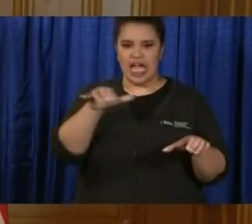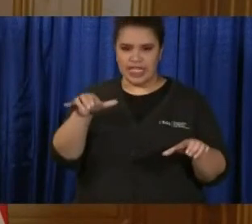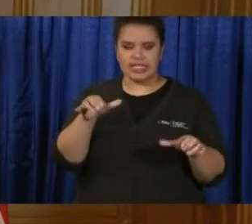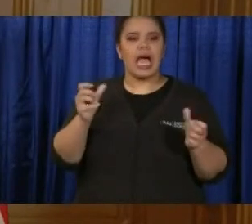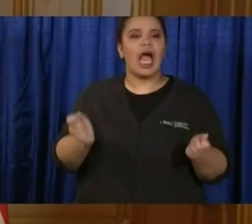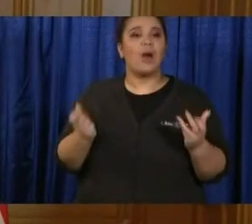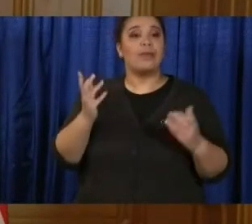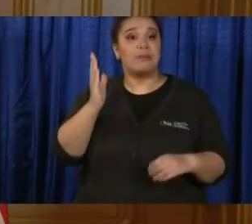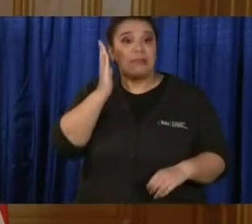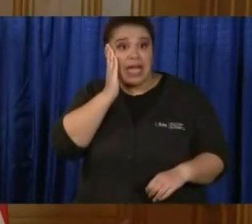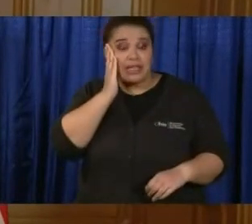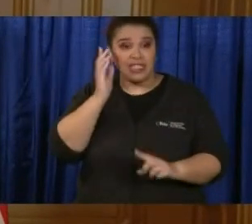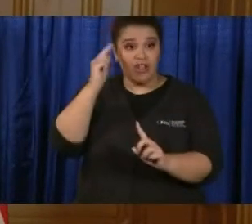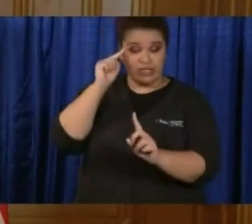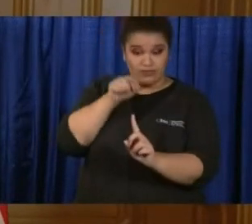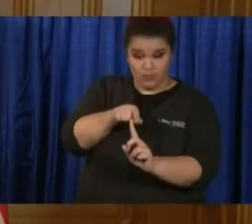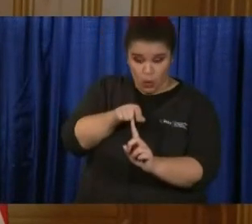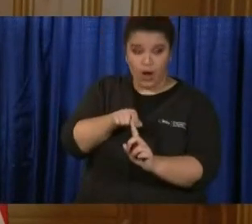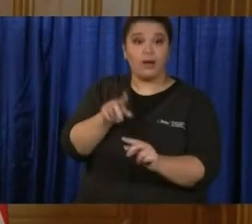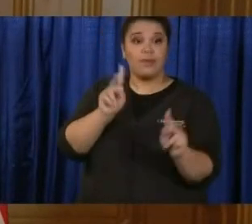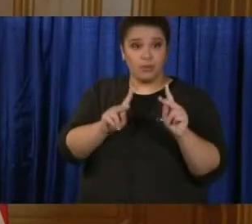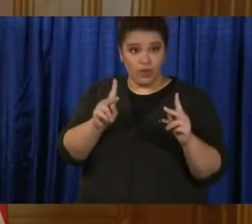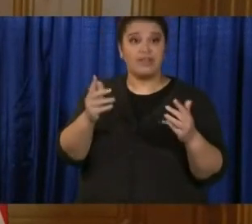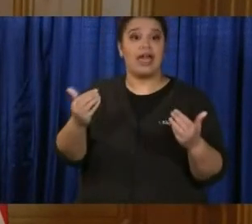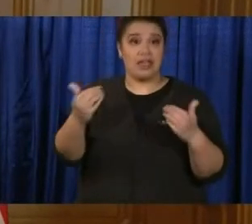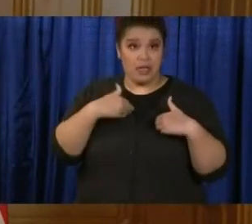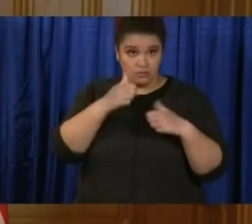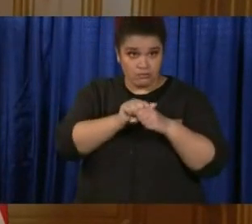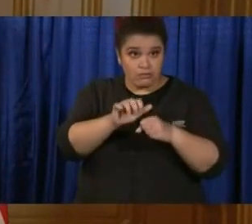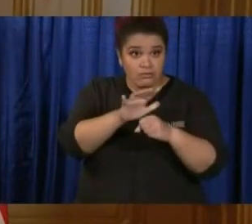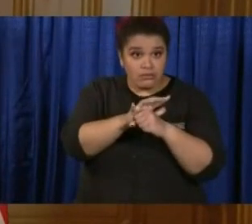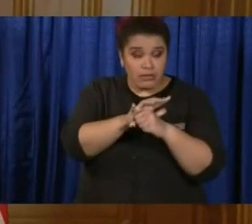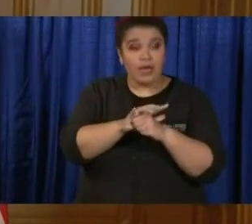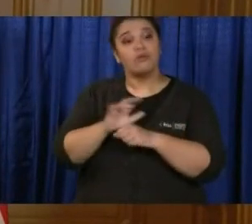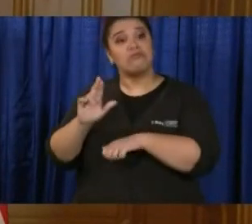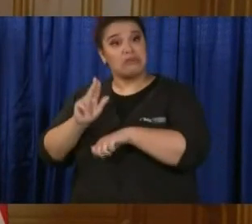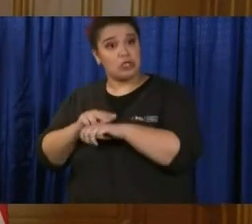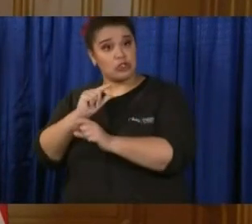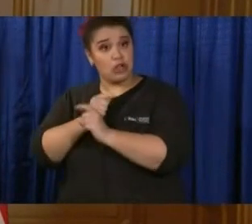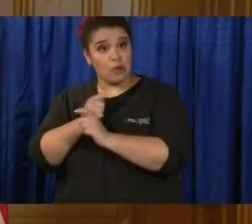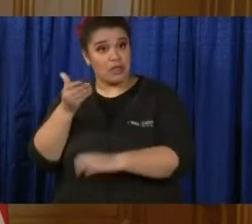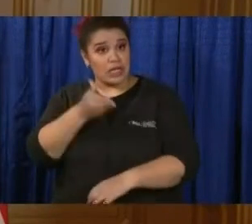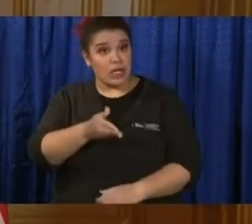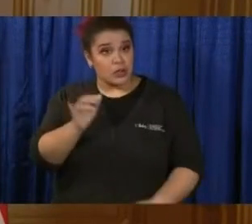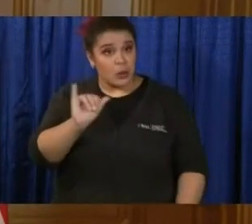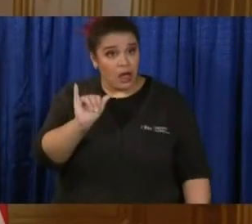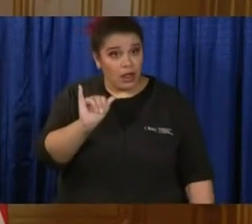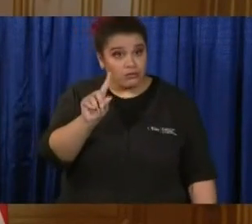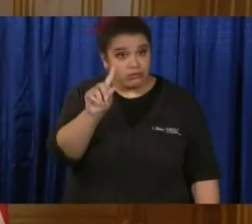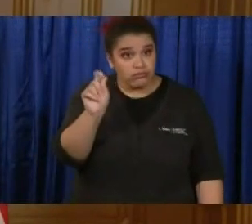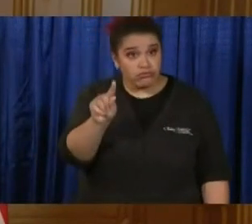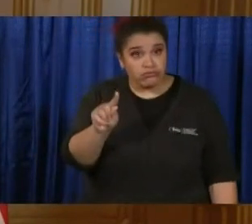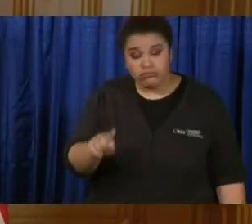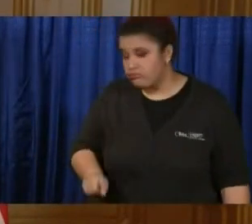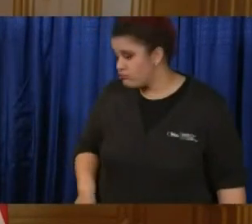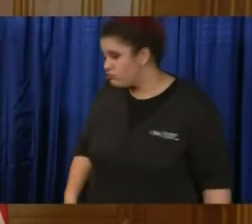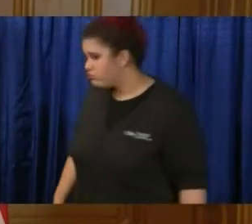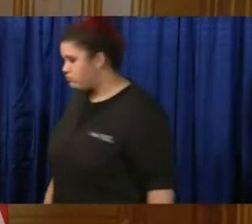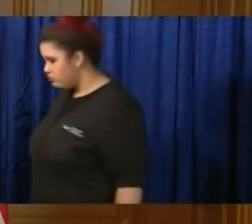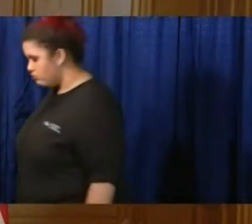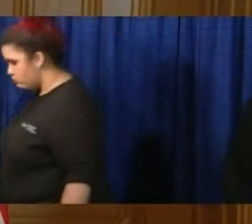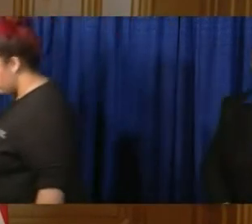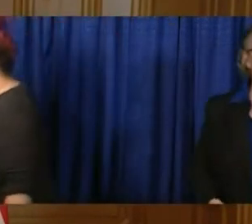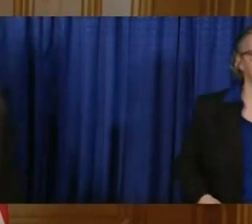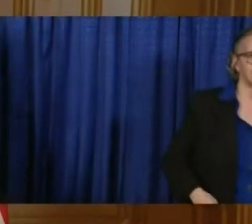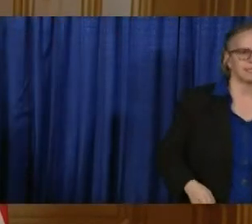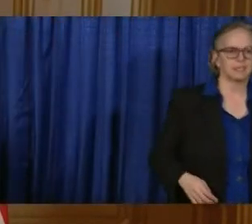-19 patients, and will the National Guard be there as well? Thank you. Well, I'm going to refer this to Dr. Atkin. I